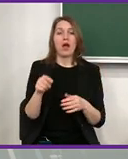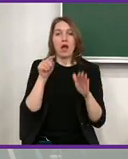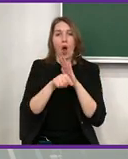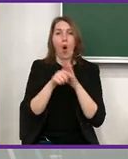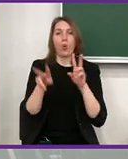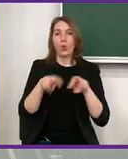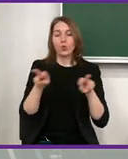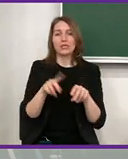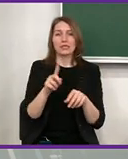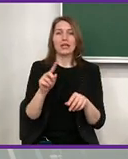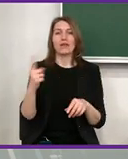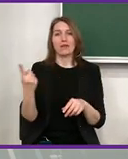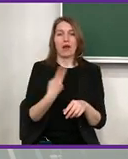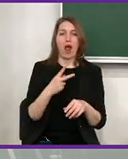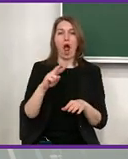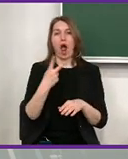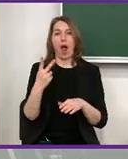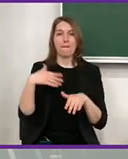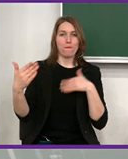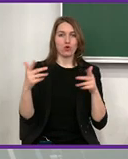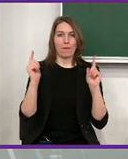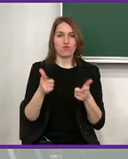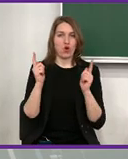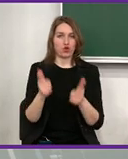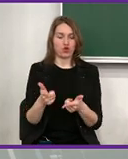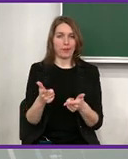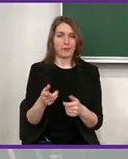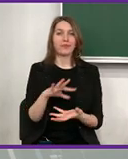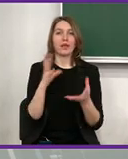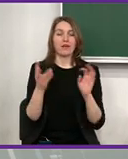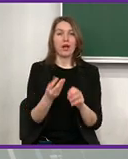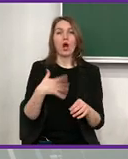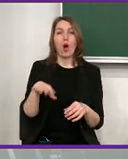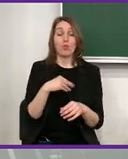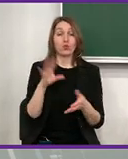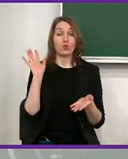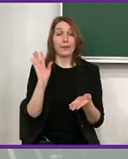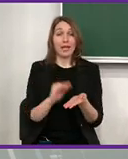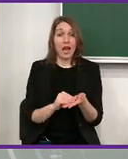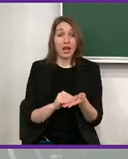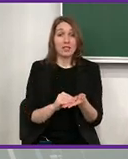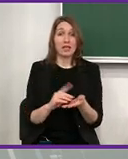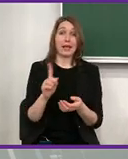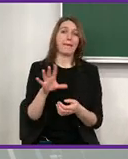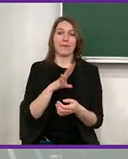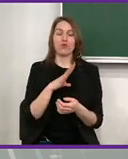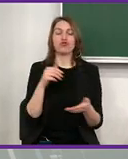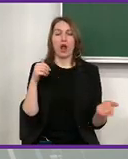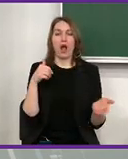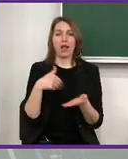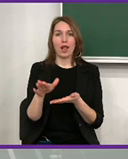demand for suppliers to agree on those audits. So those audits, we need a mutual agreement.